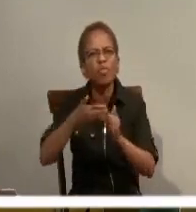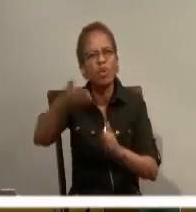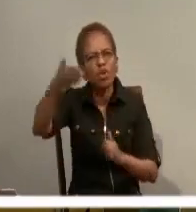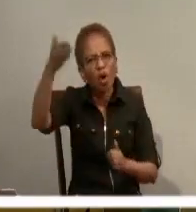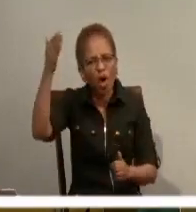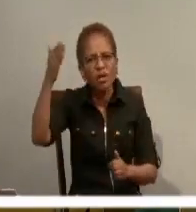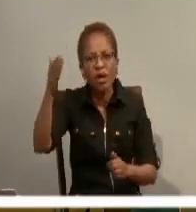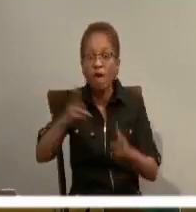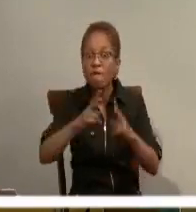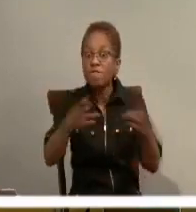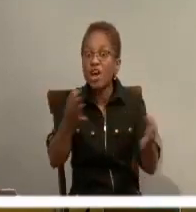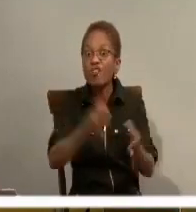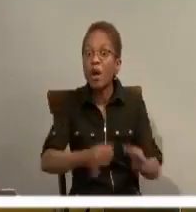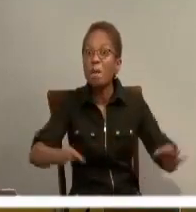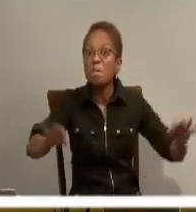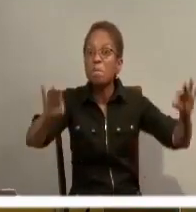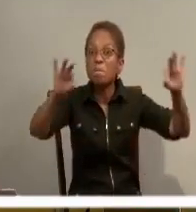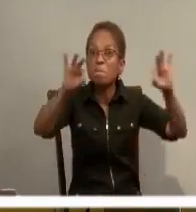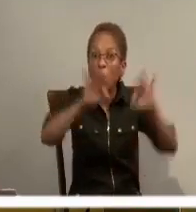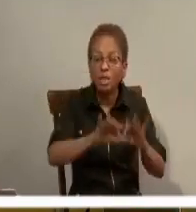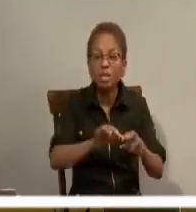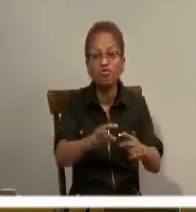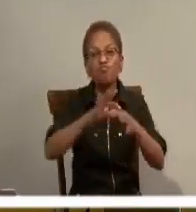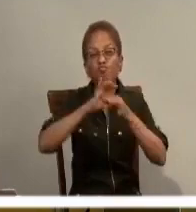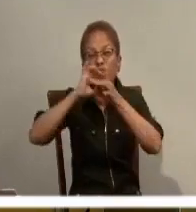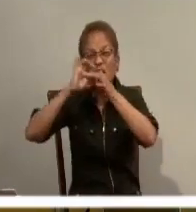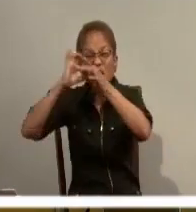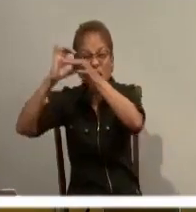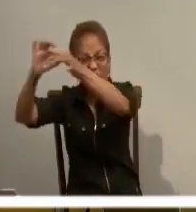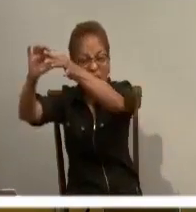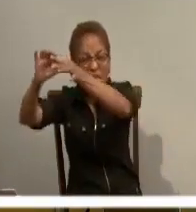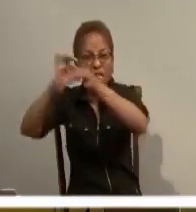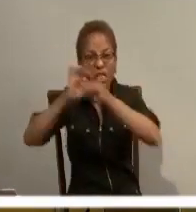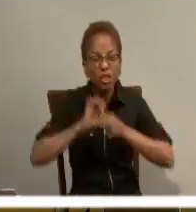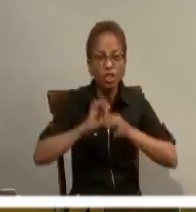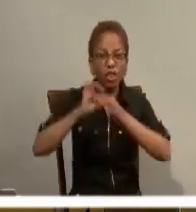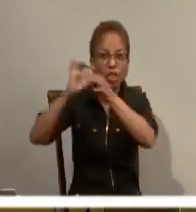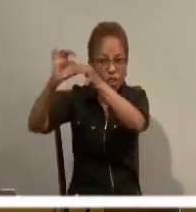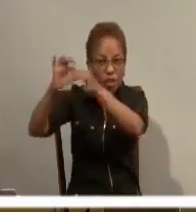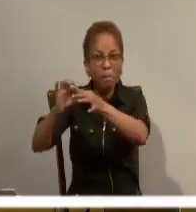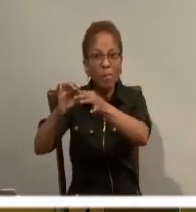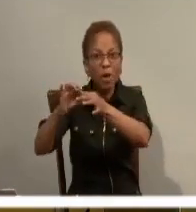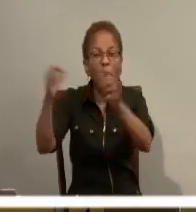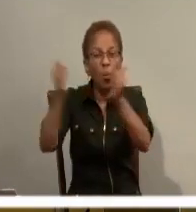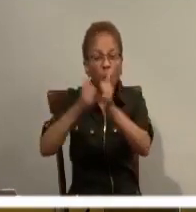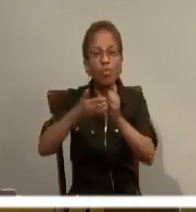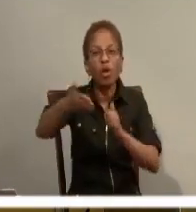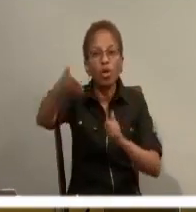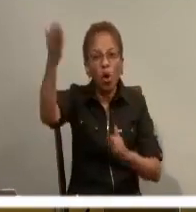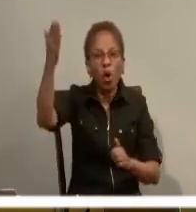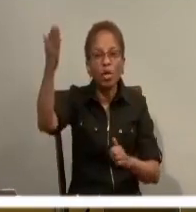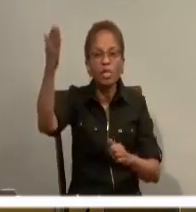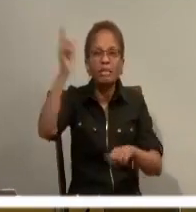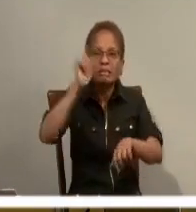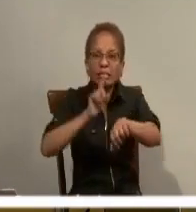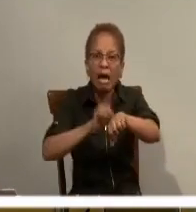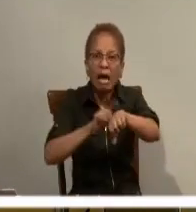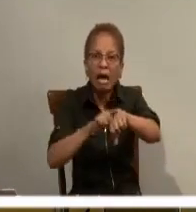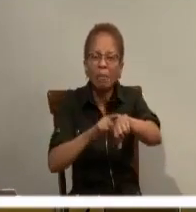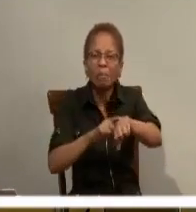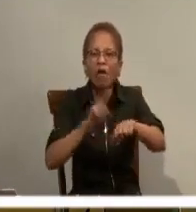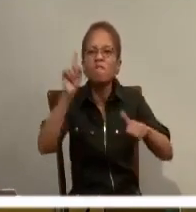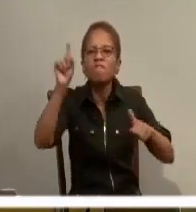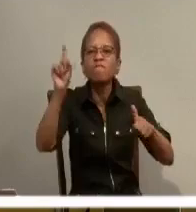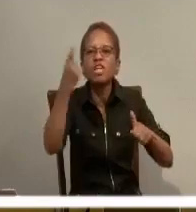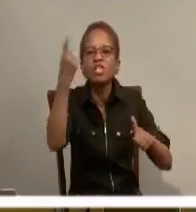primary relationship in your life that is above all other things in your life. And by putting God first